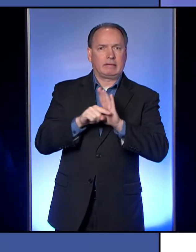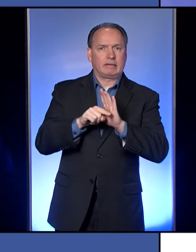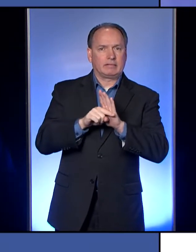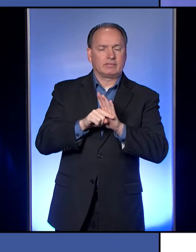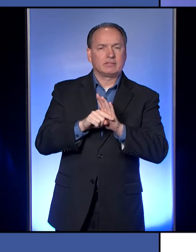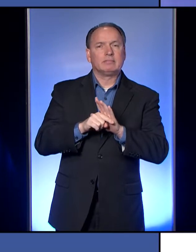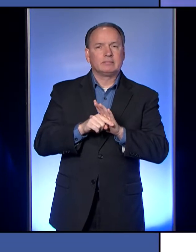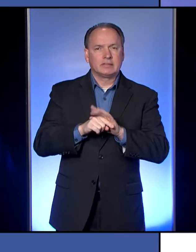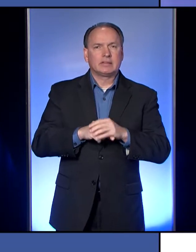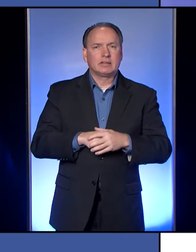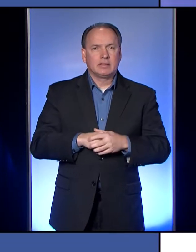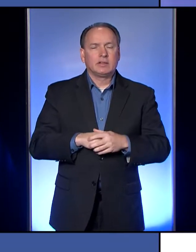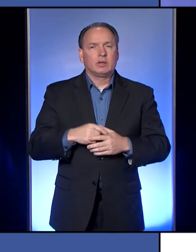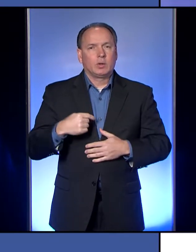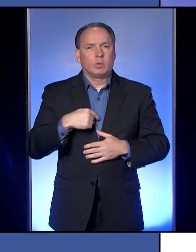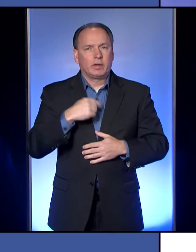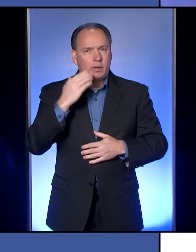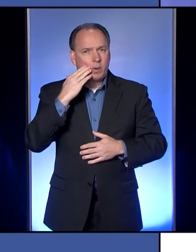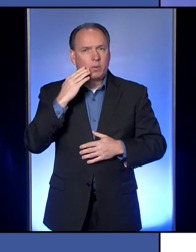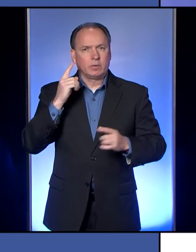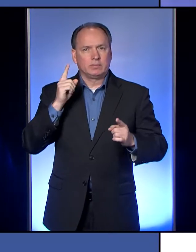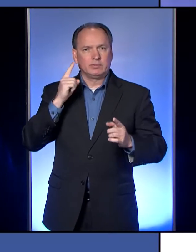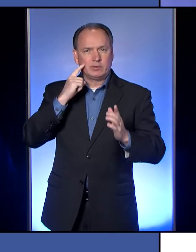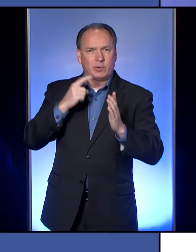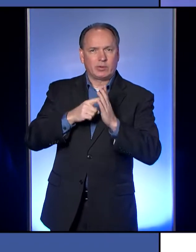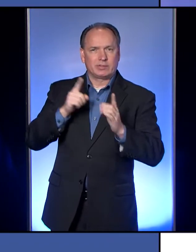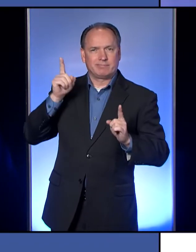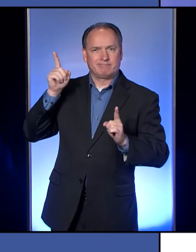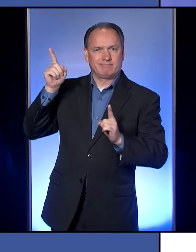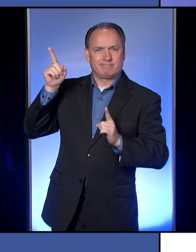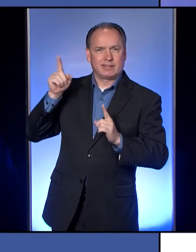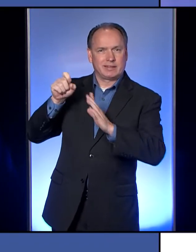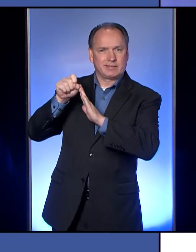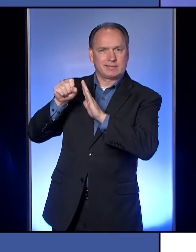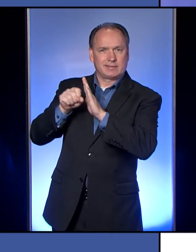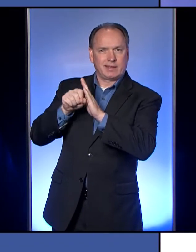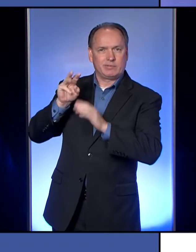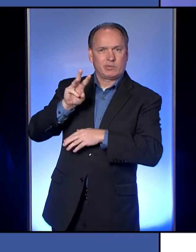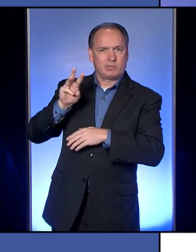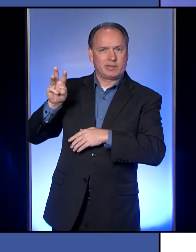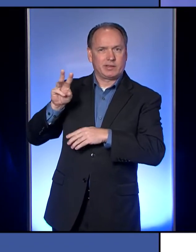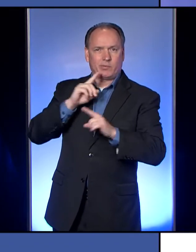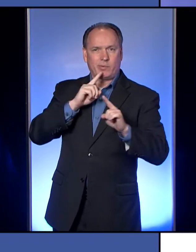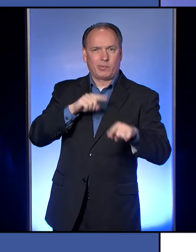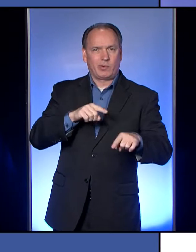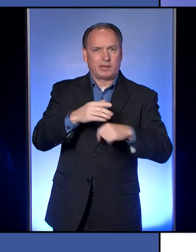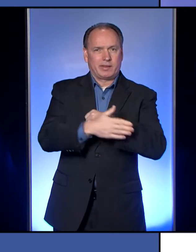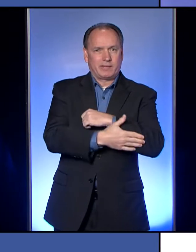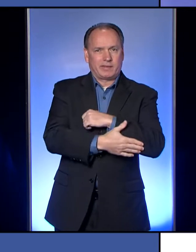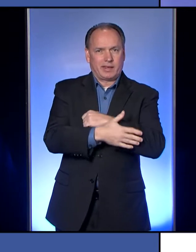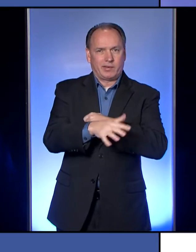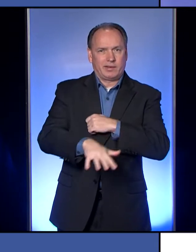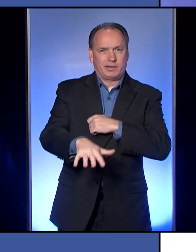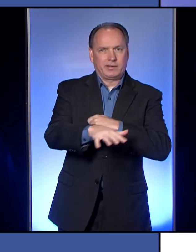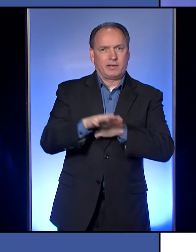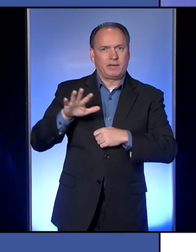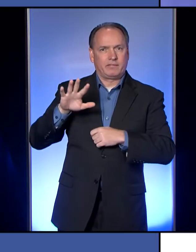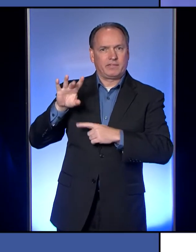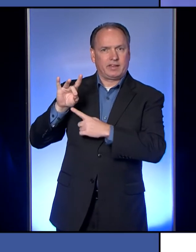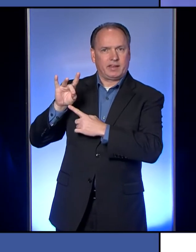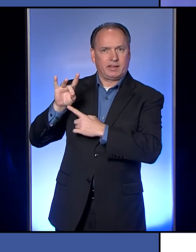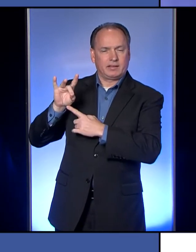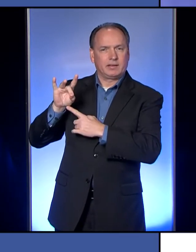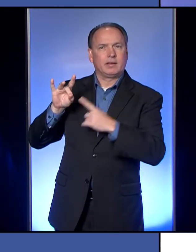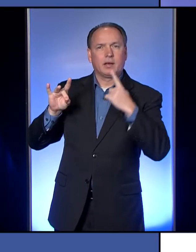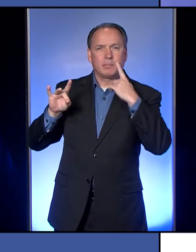We are aware that if you look on the state's website, they are reporting Erie County with 58 cases, but that is because the state